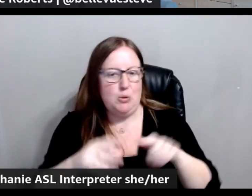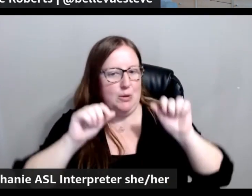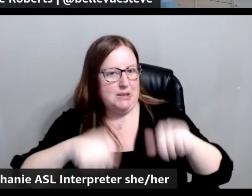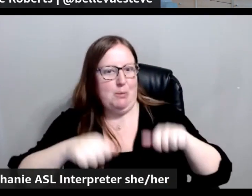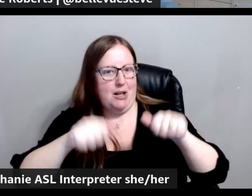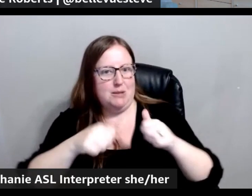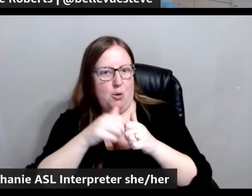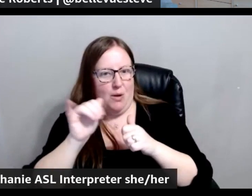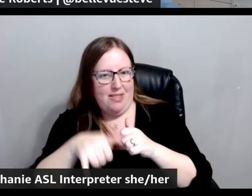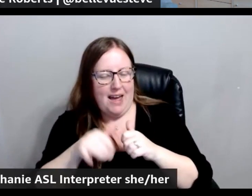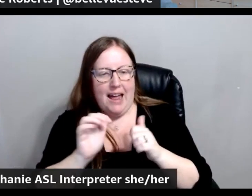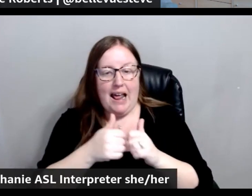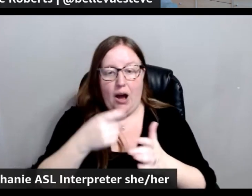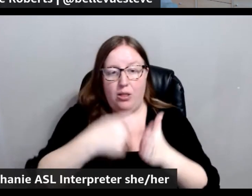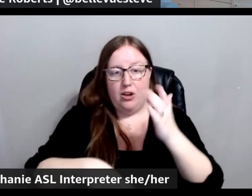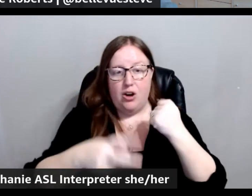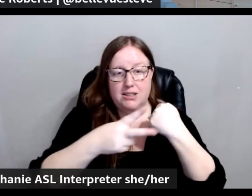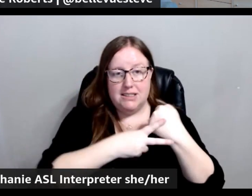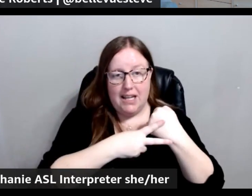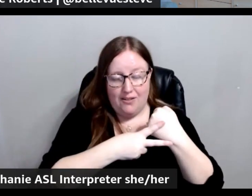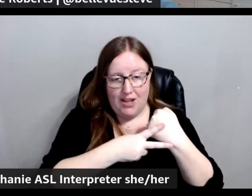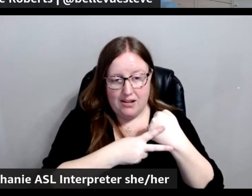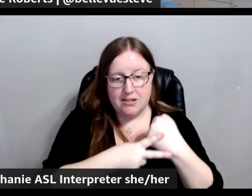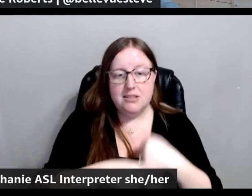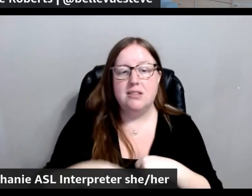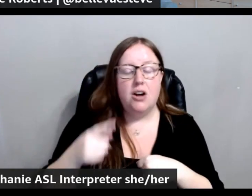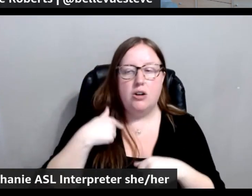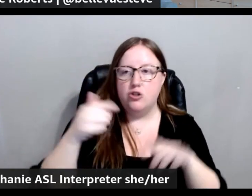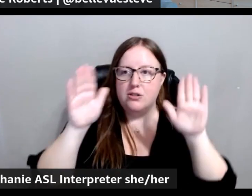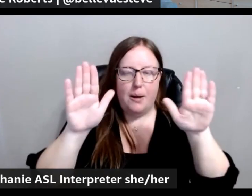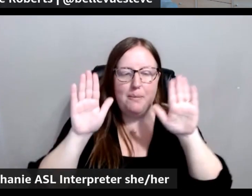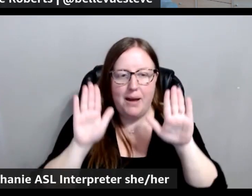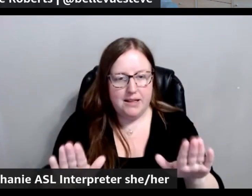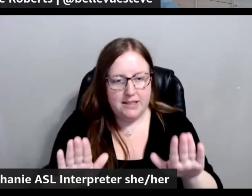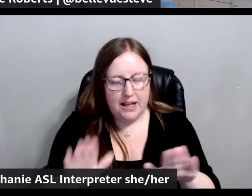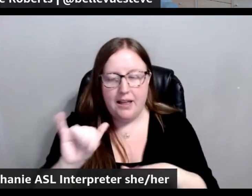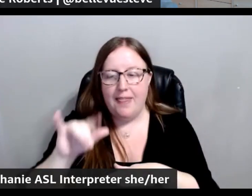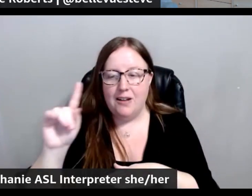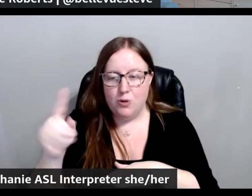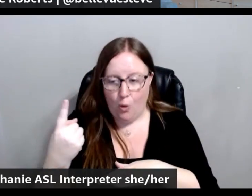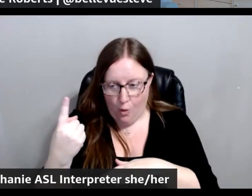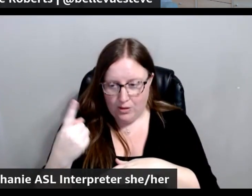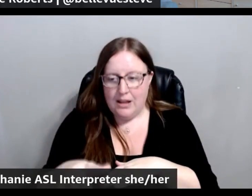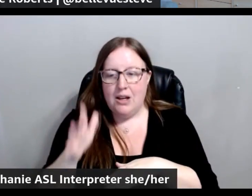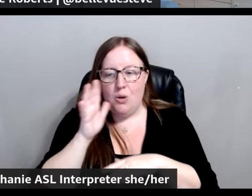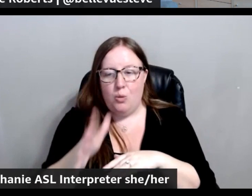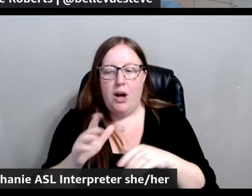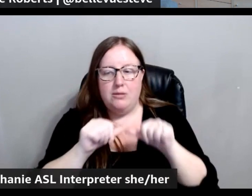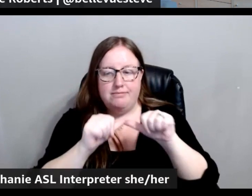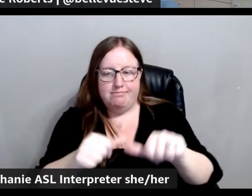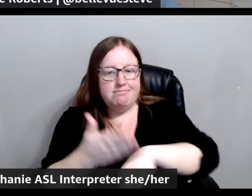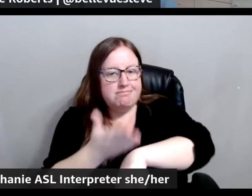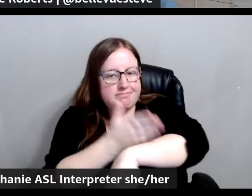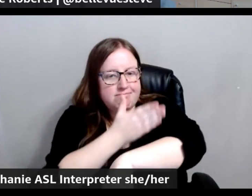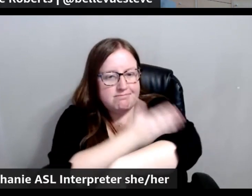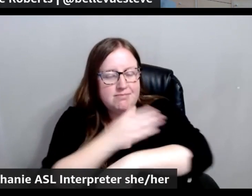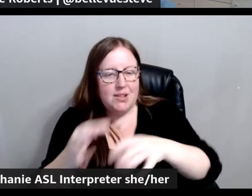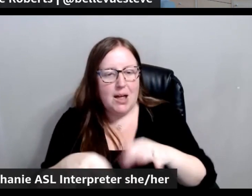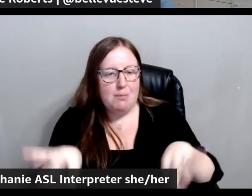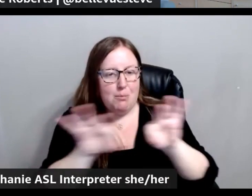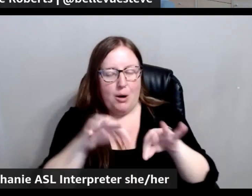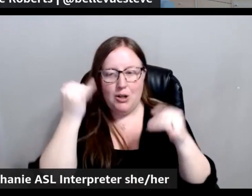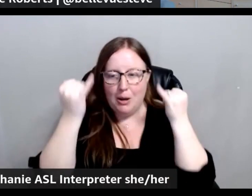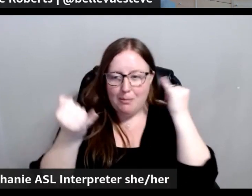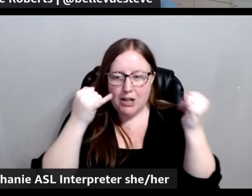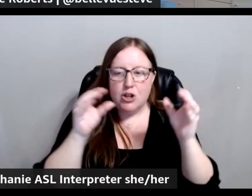there and how the cost savings are just, you know, phenomenal. And that's only going to get more important, right? Imagine more and more applications